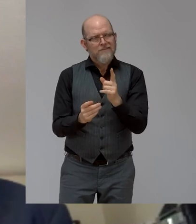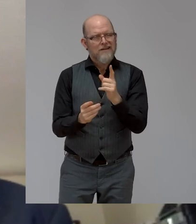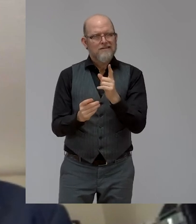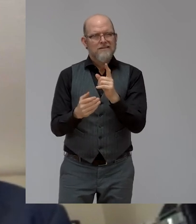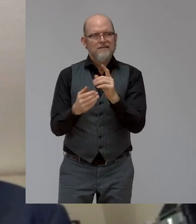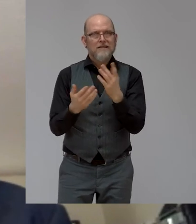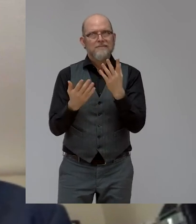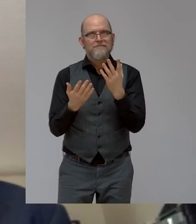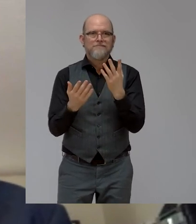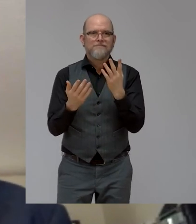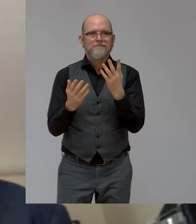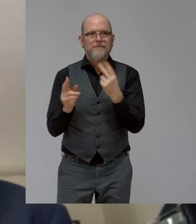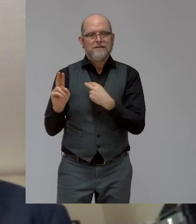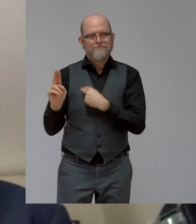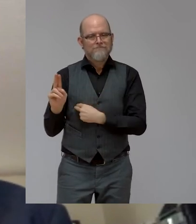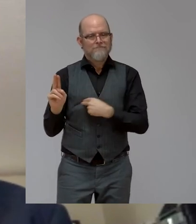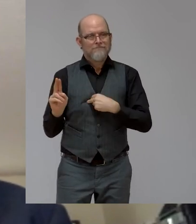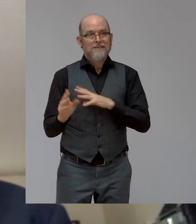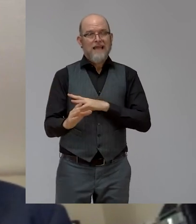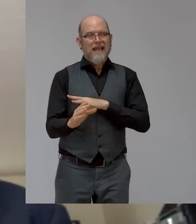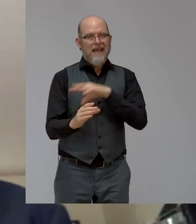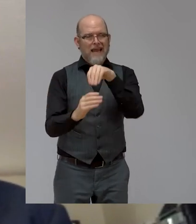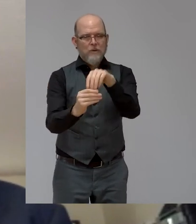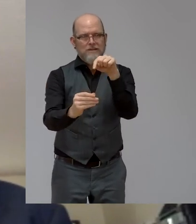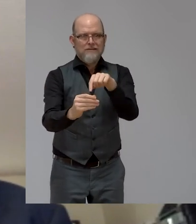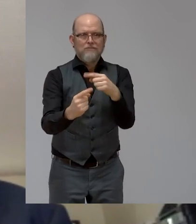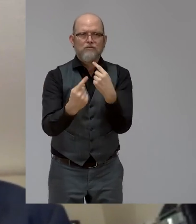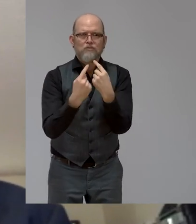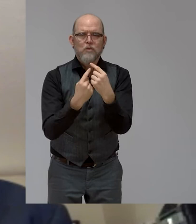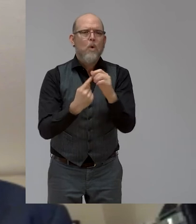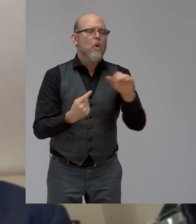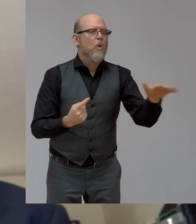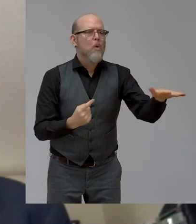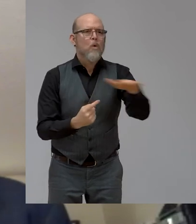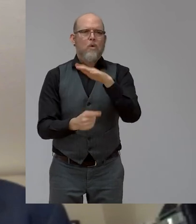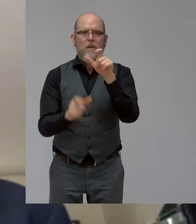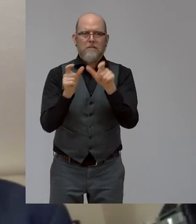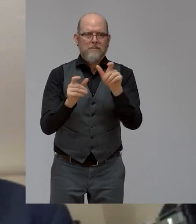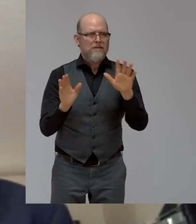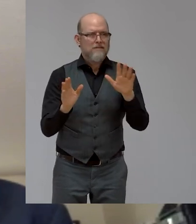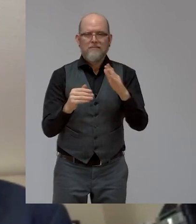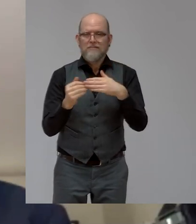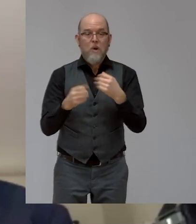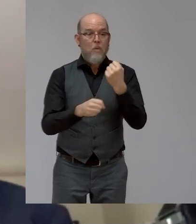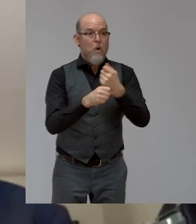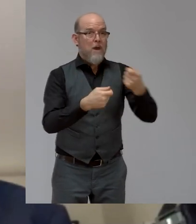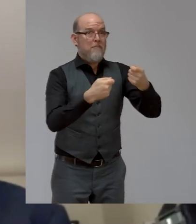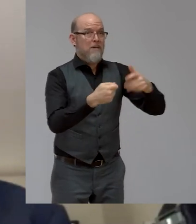inclusion of all persons with disabilities in the labour market. And quota system,